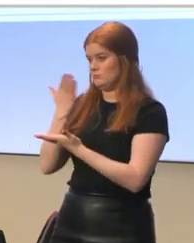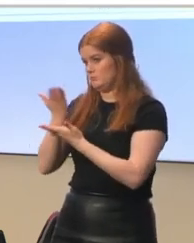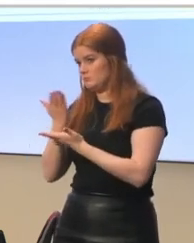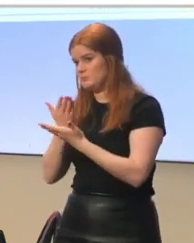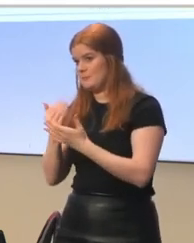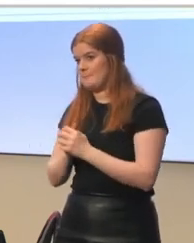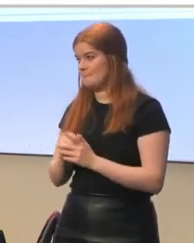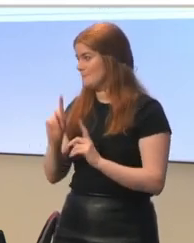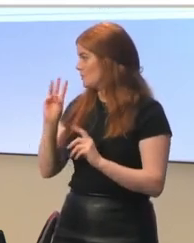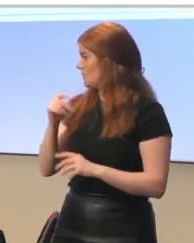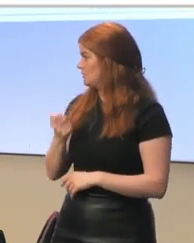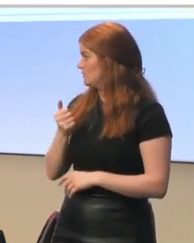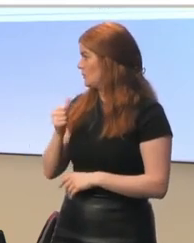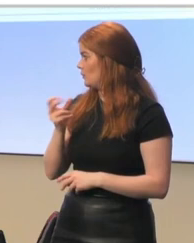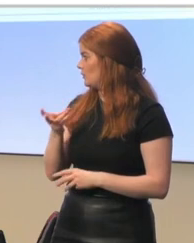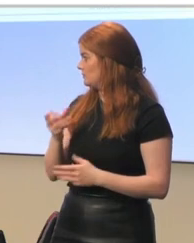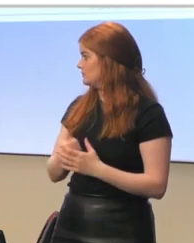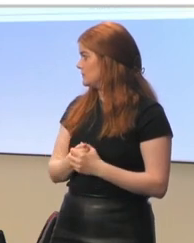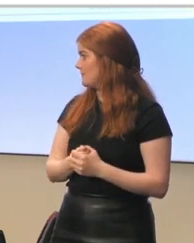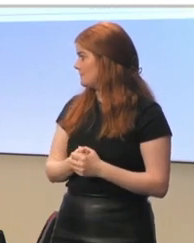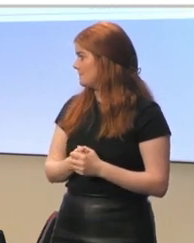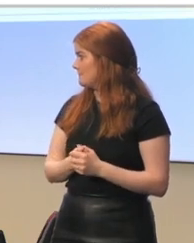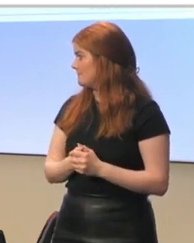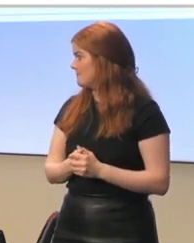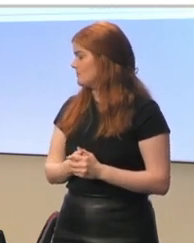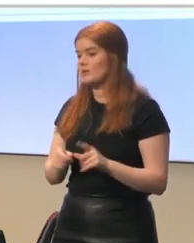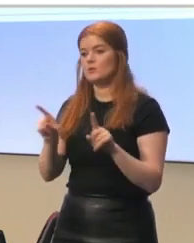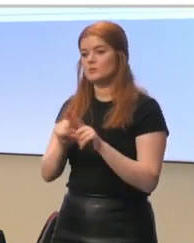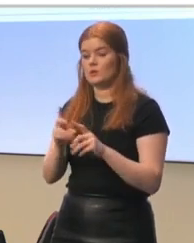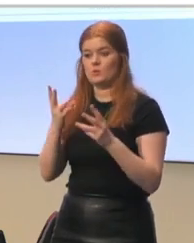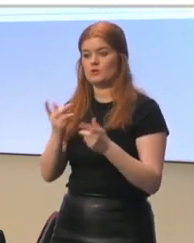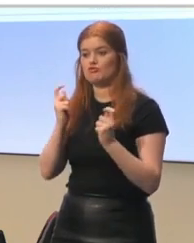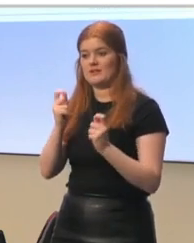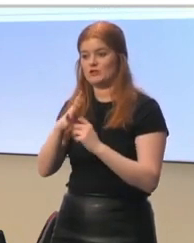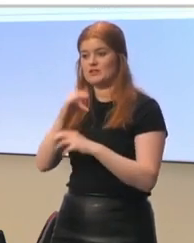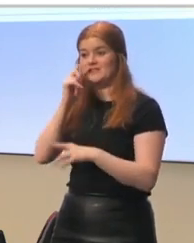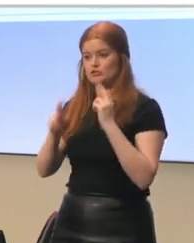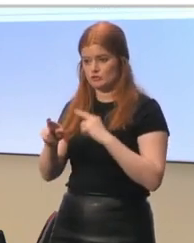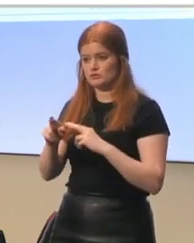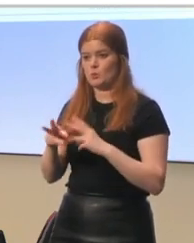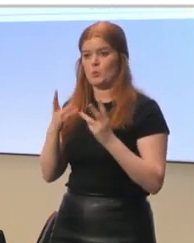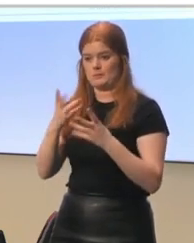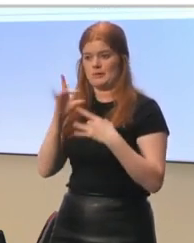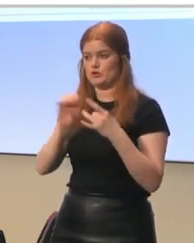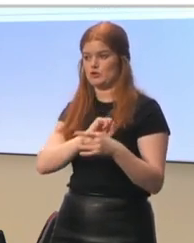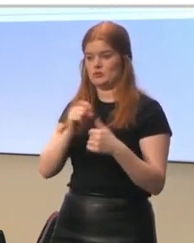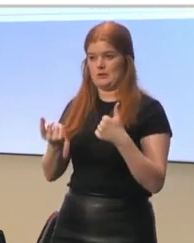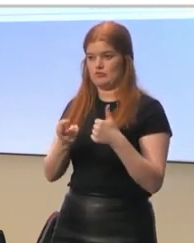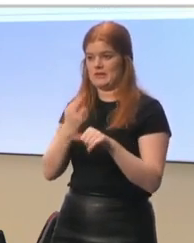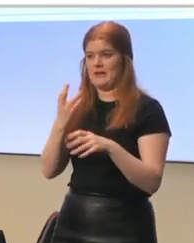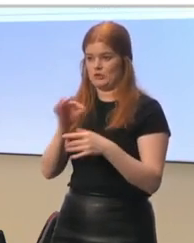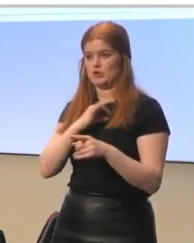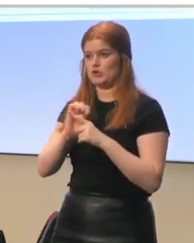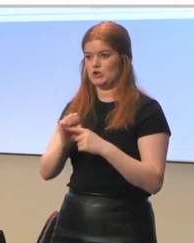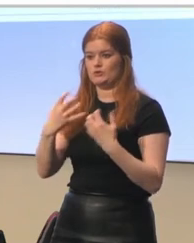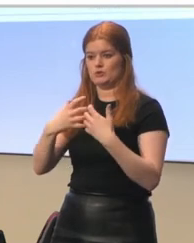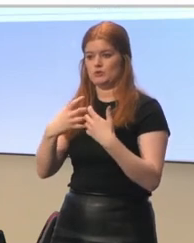I don't know why it doesn't work. Yeah. They also wanted training for teachers. They wanted that they are equipped with tools to reach